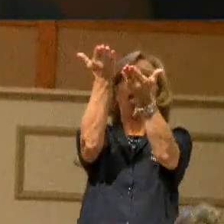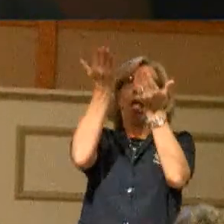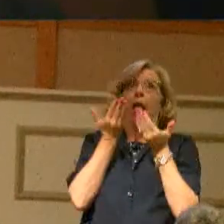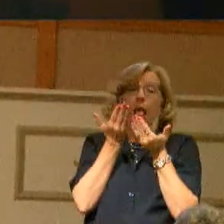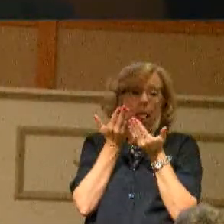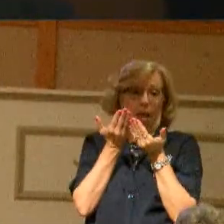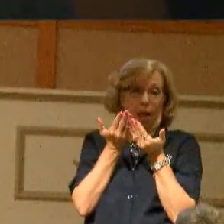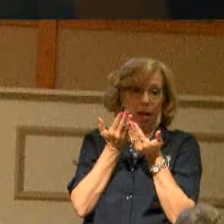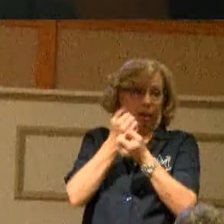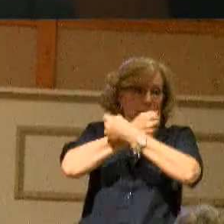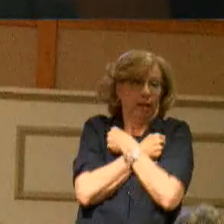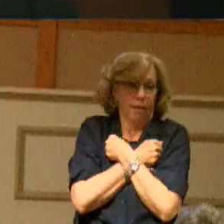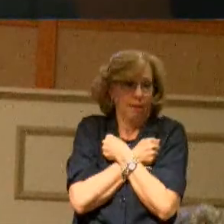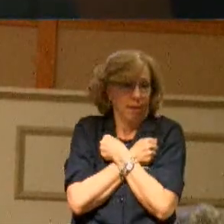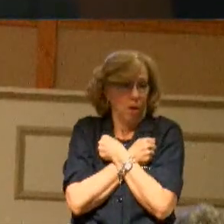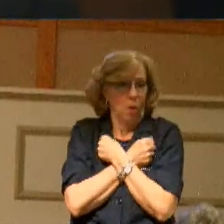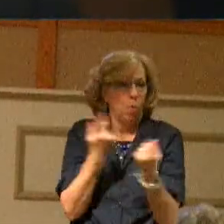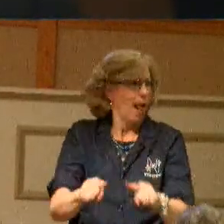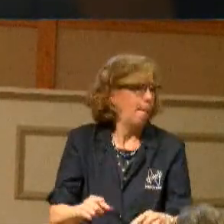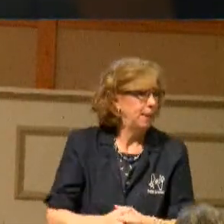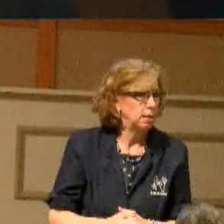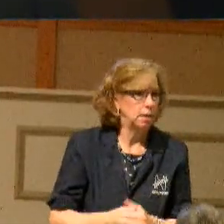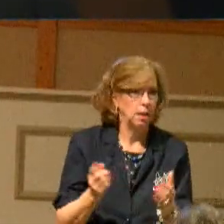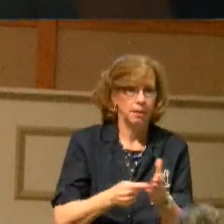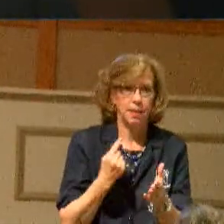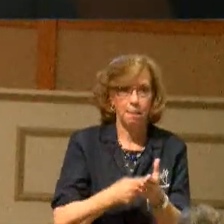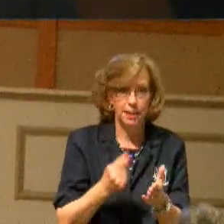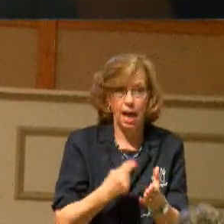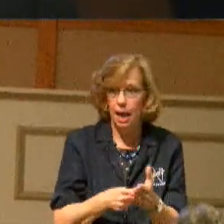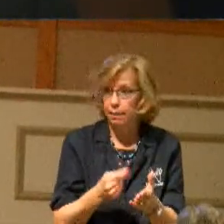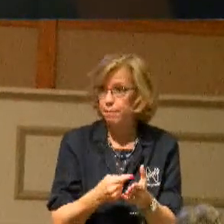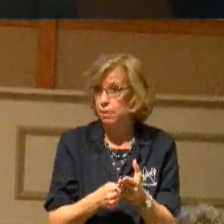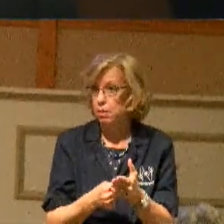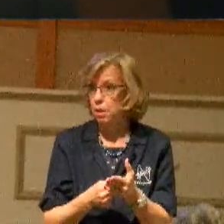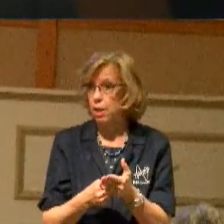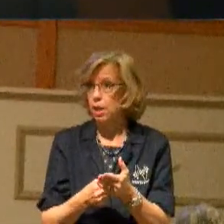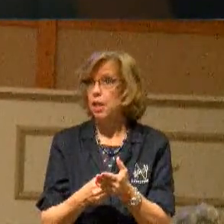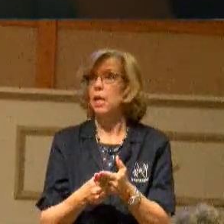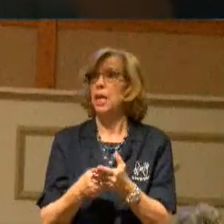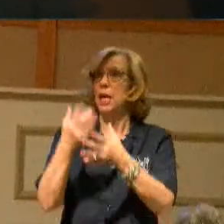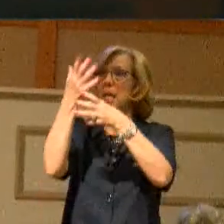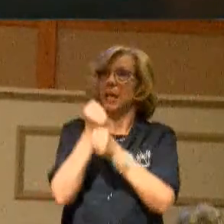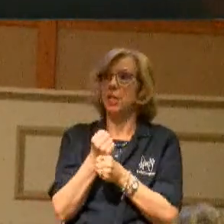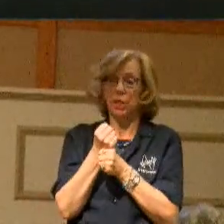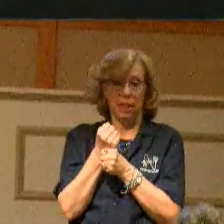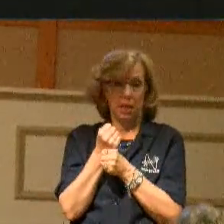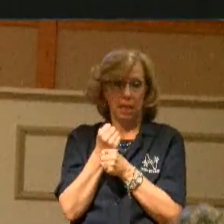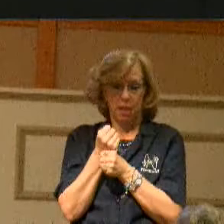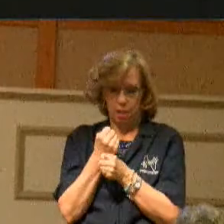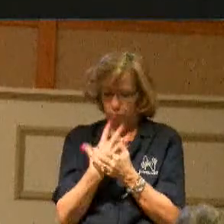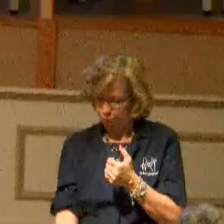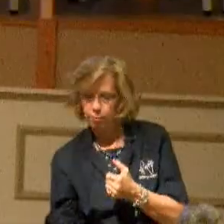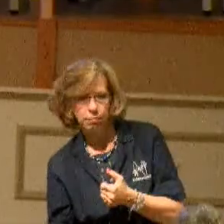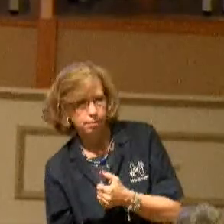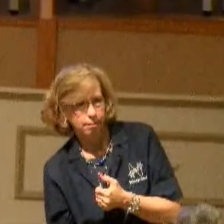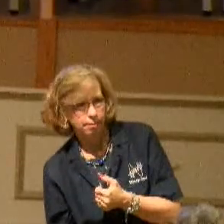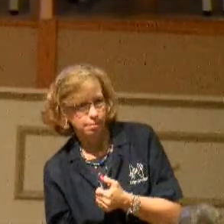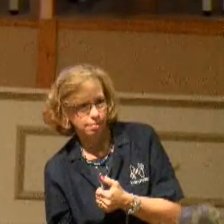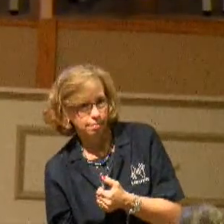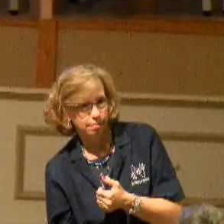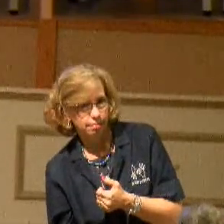he gets it and what happens? Sometimes, rarely, but sometimes, he goes to catch it and it slips through.